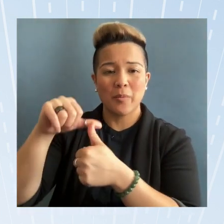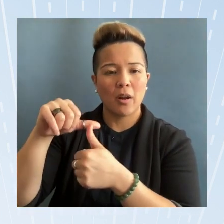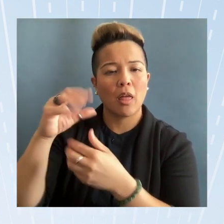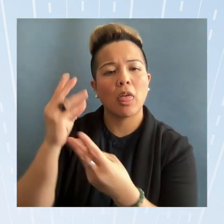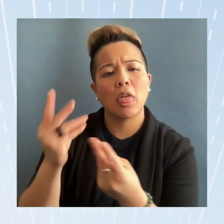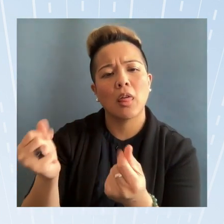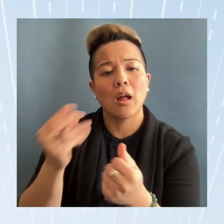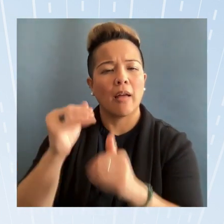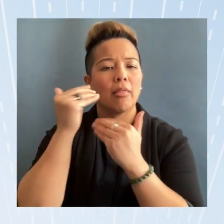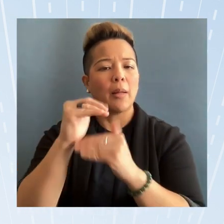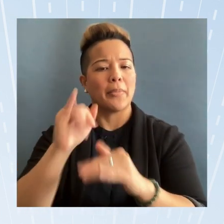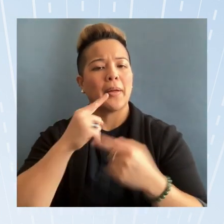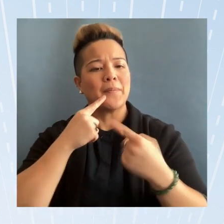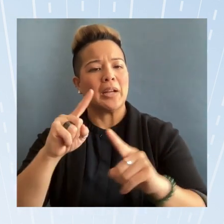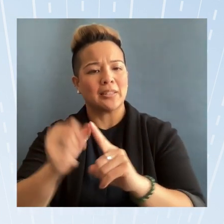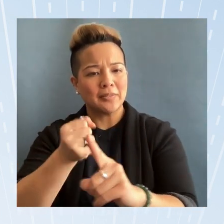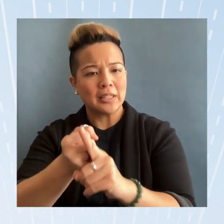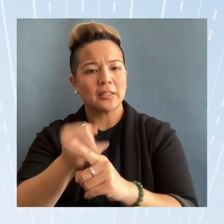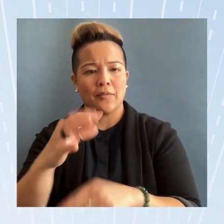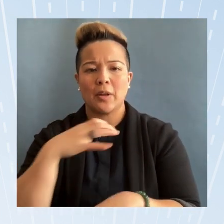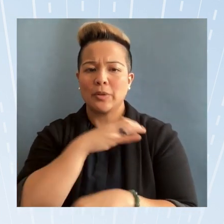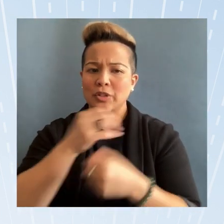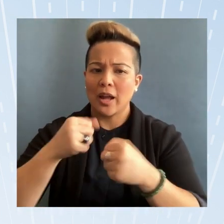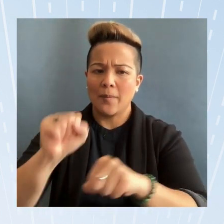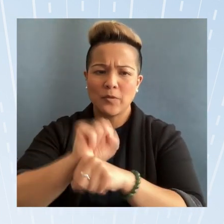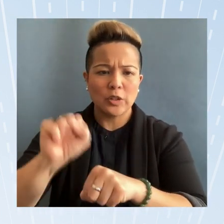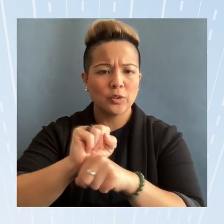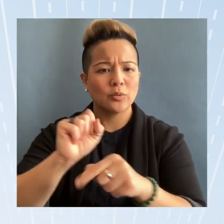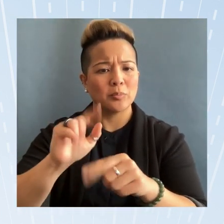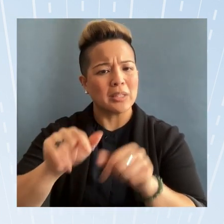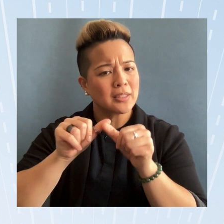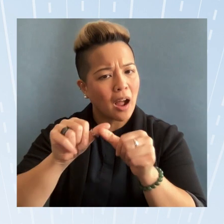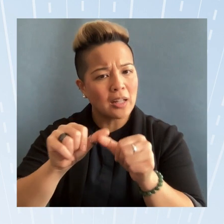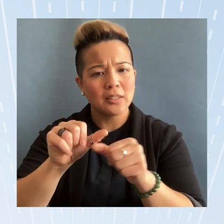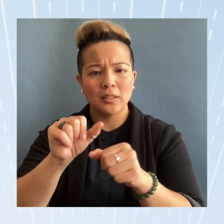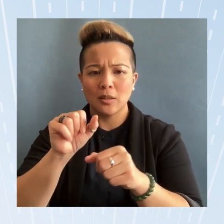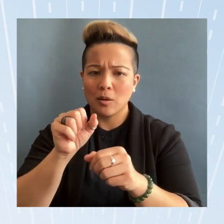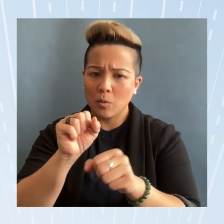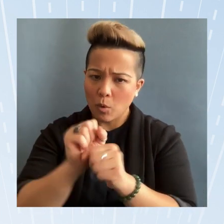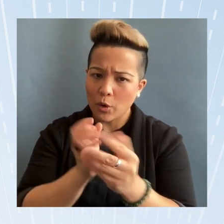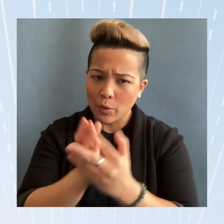work through the churn of new staff but excellent staff